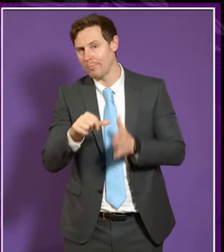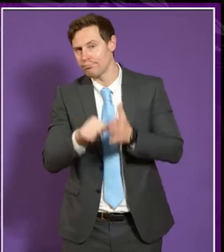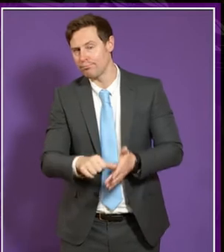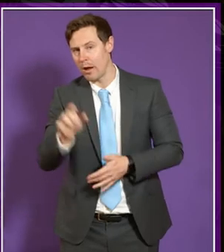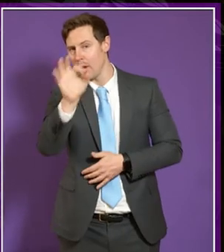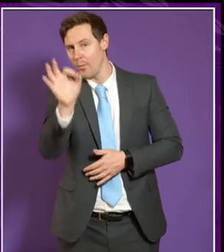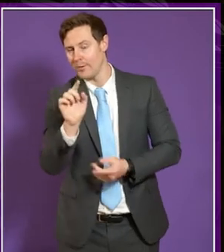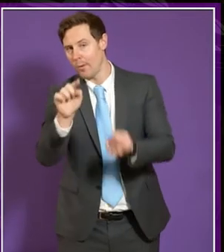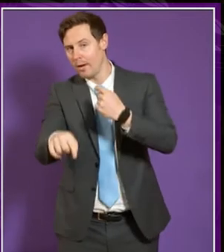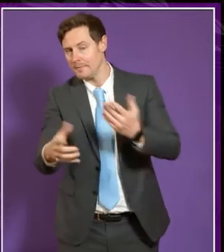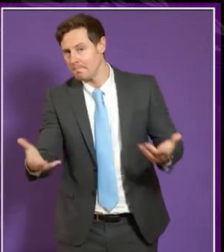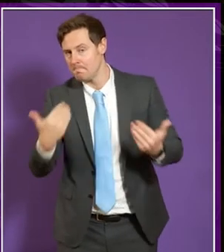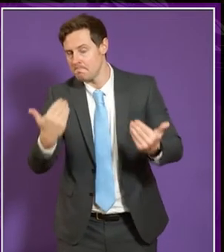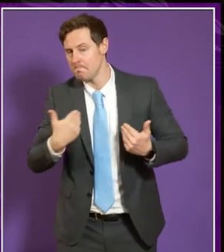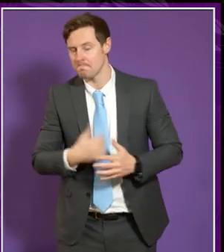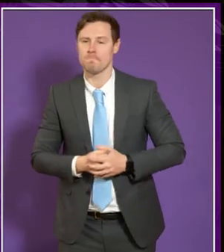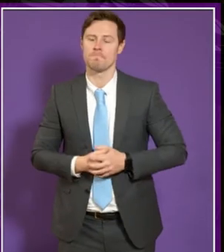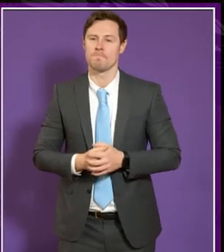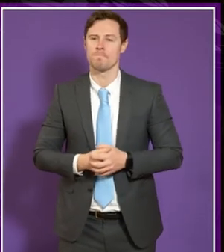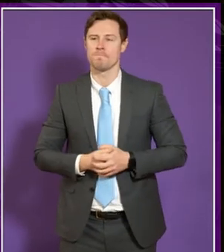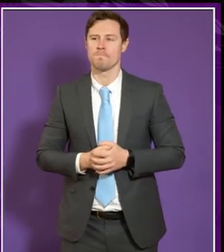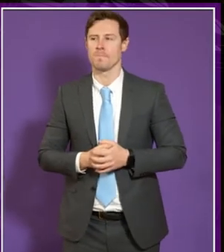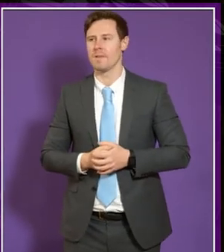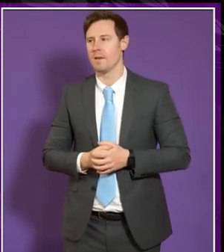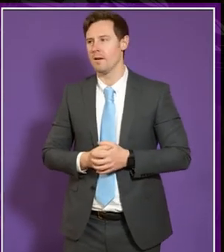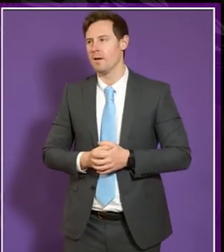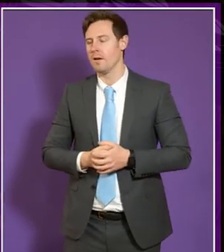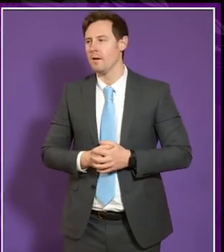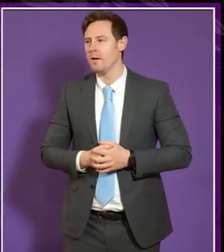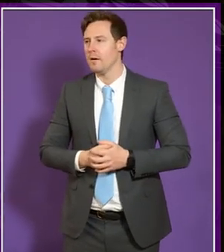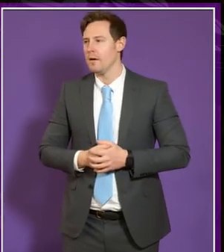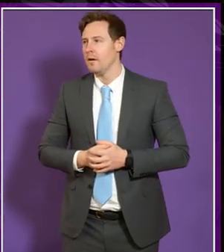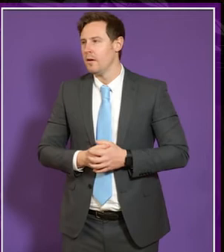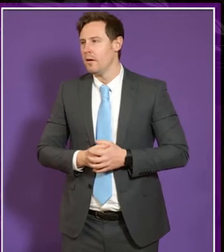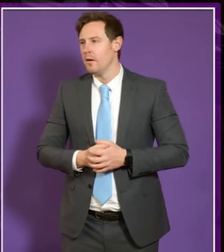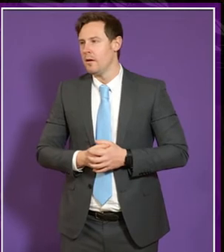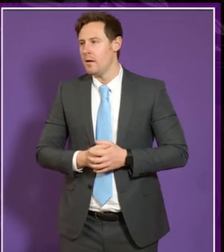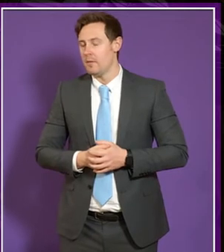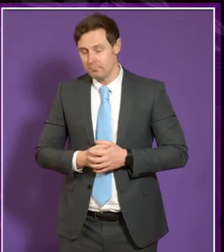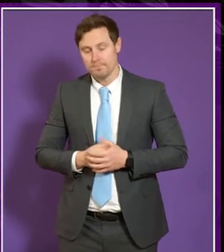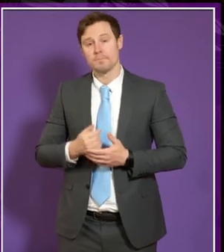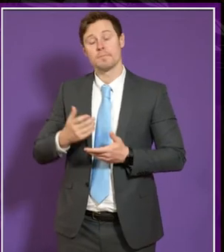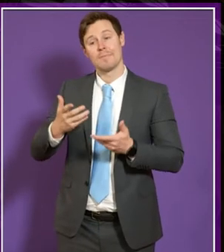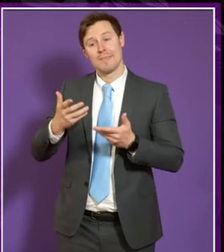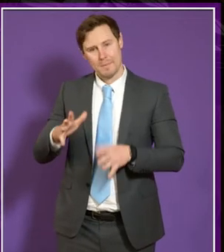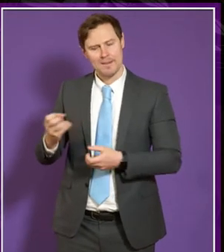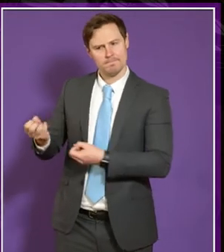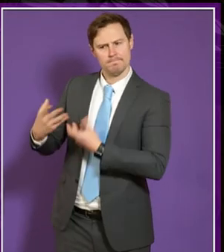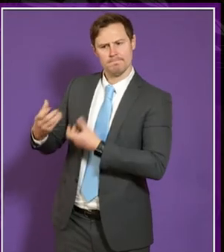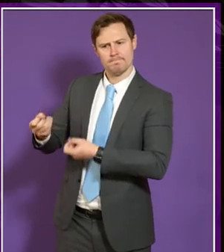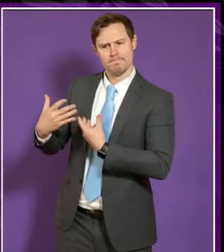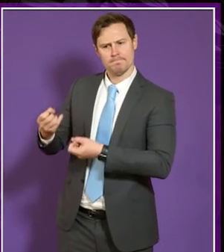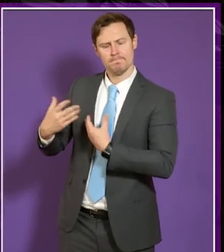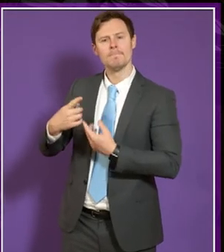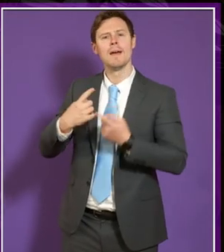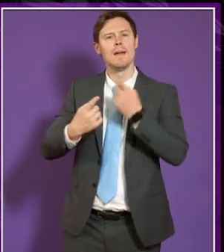to answer more straightforward one to answer i mean certainly i i was given some information by our um